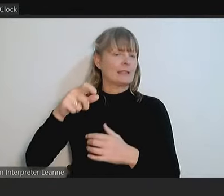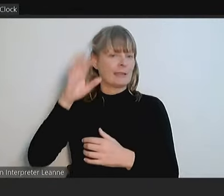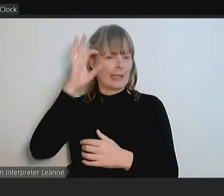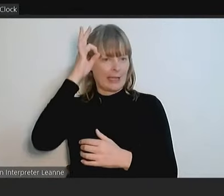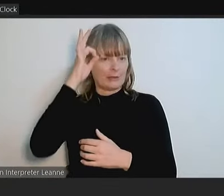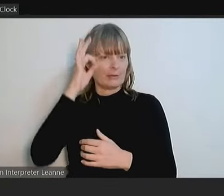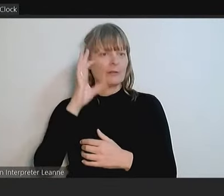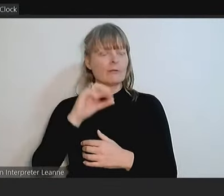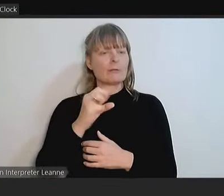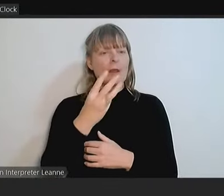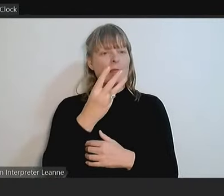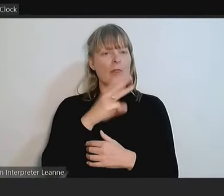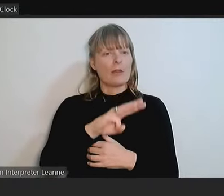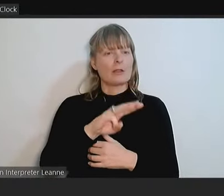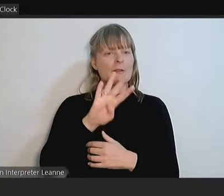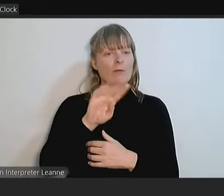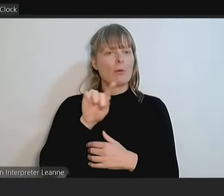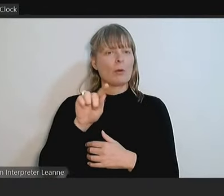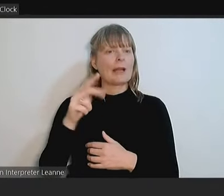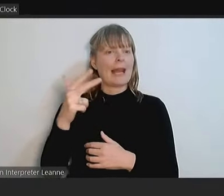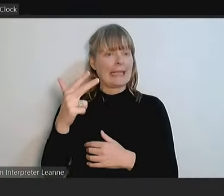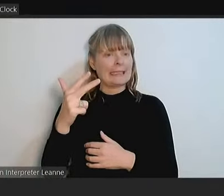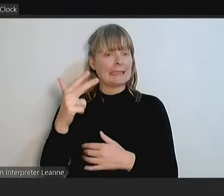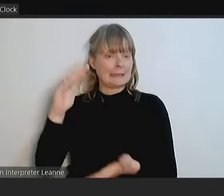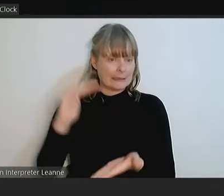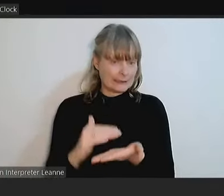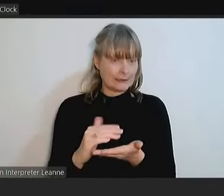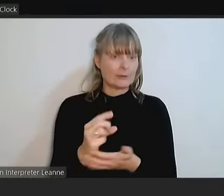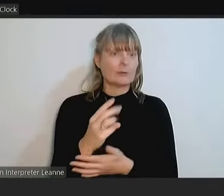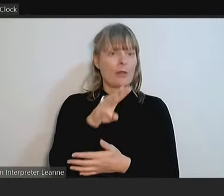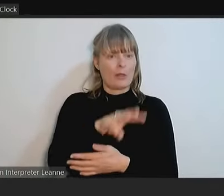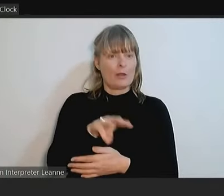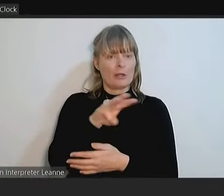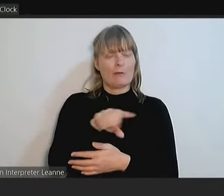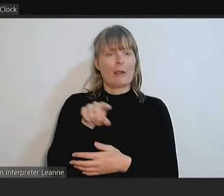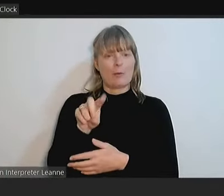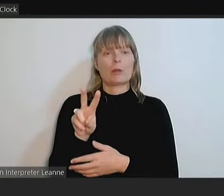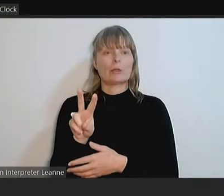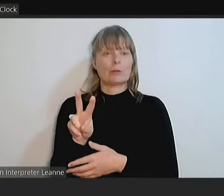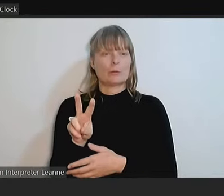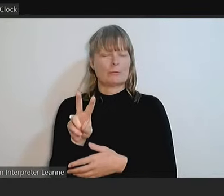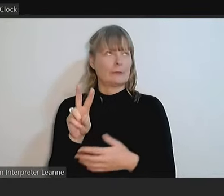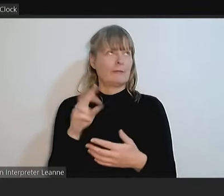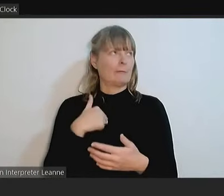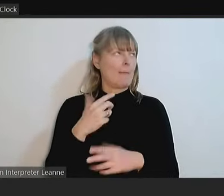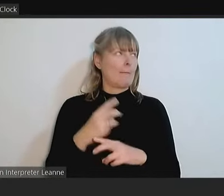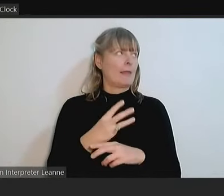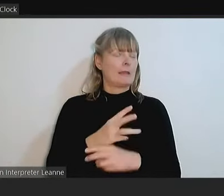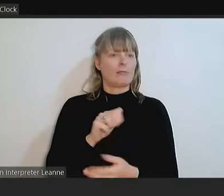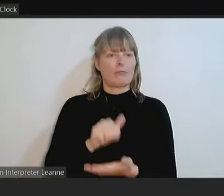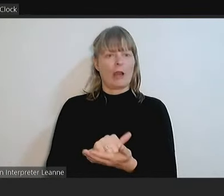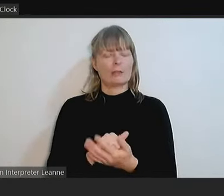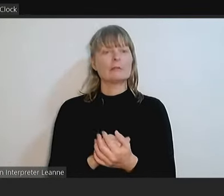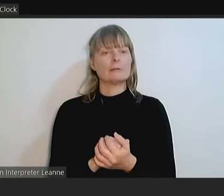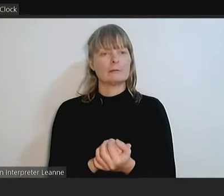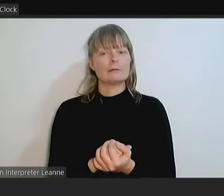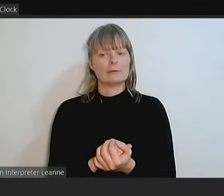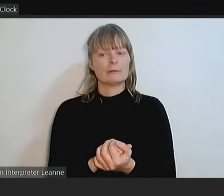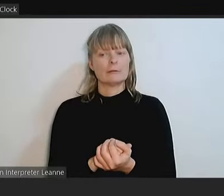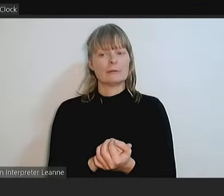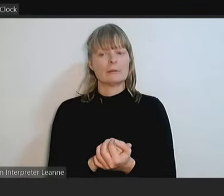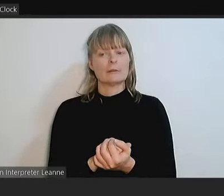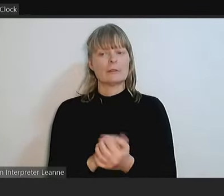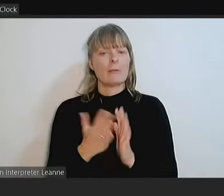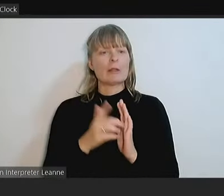.8 million down to about $33.2 million, if I've got my maths right. So you are reducing